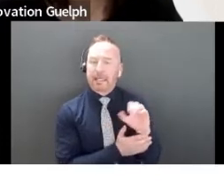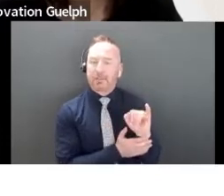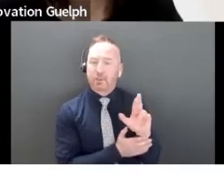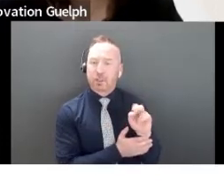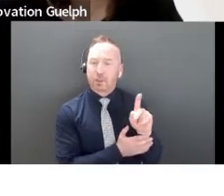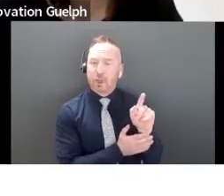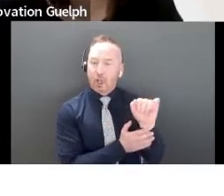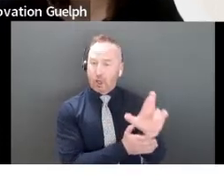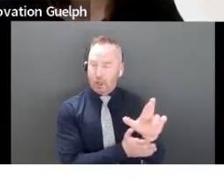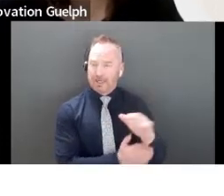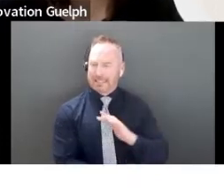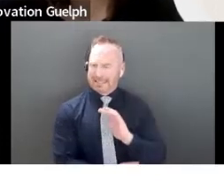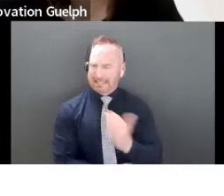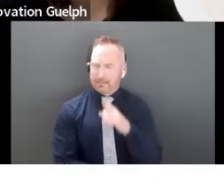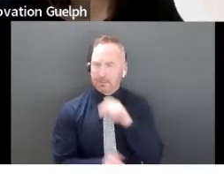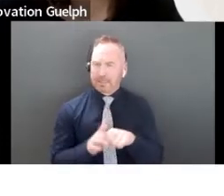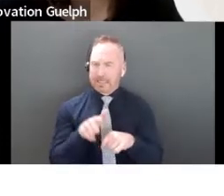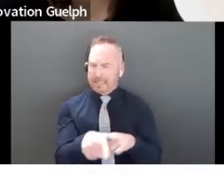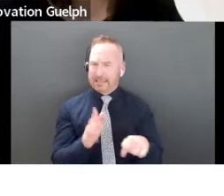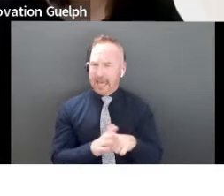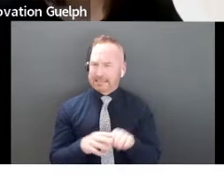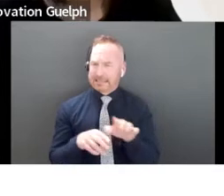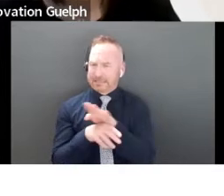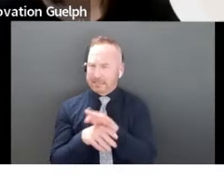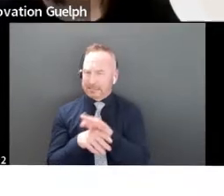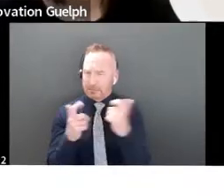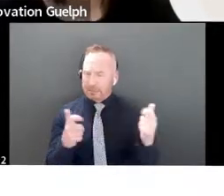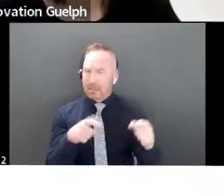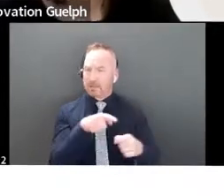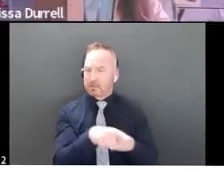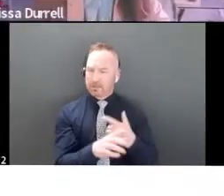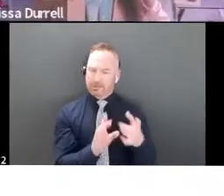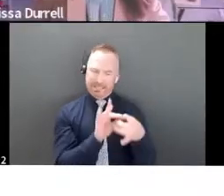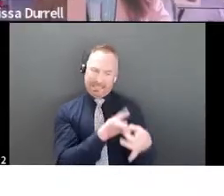to be much busier, due to the nature of the circular economy, how to deal with that?